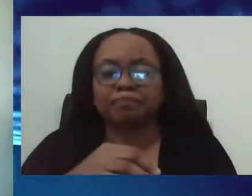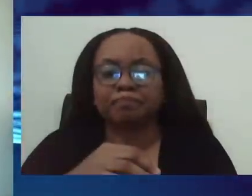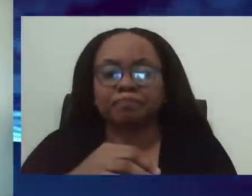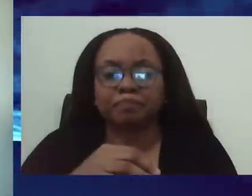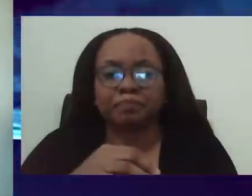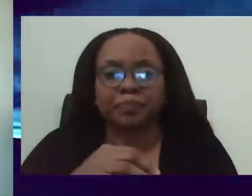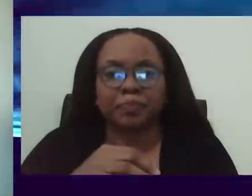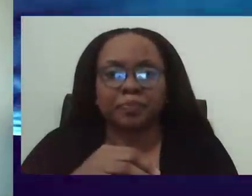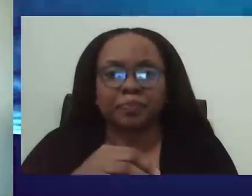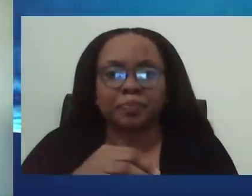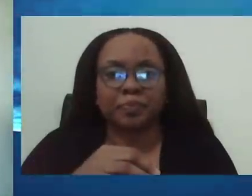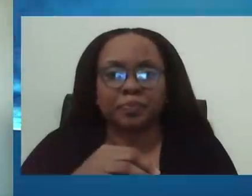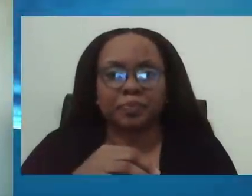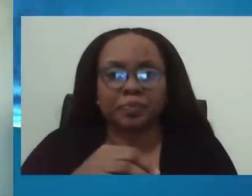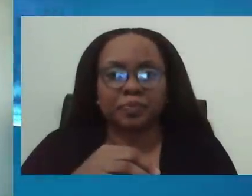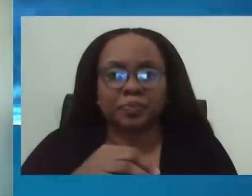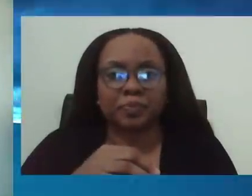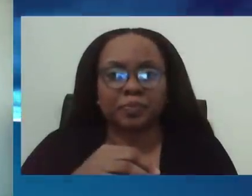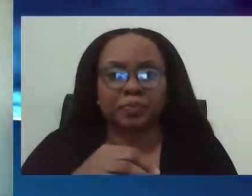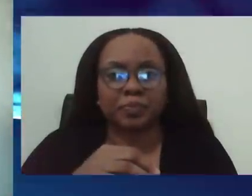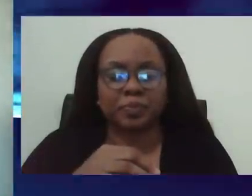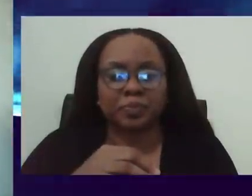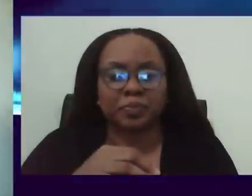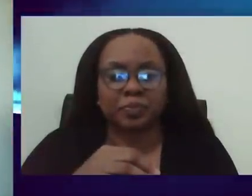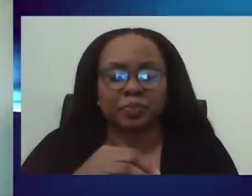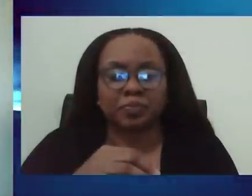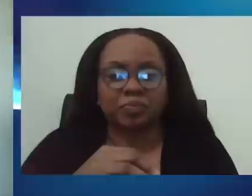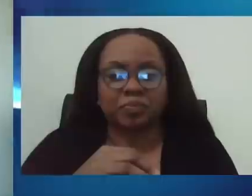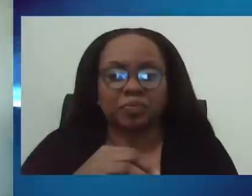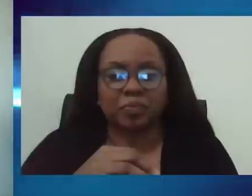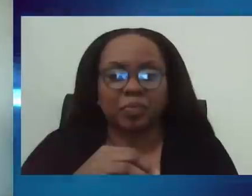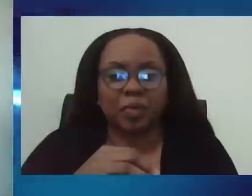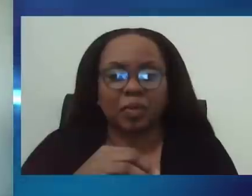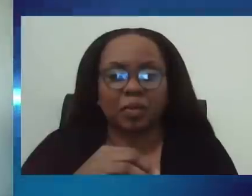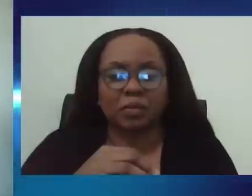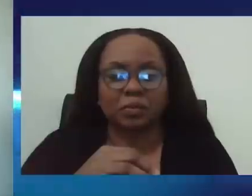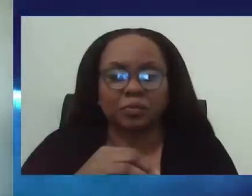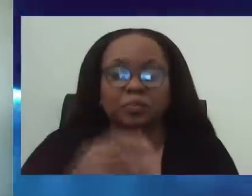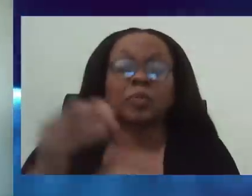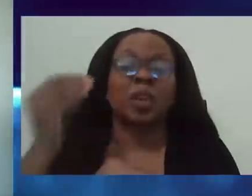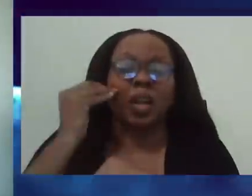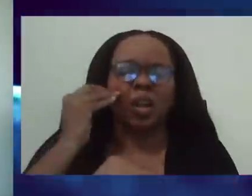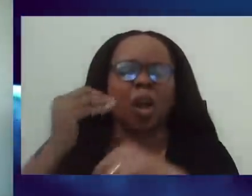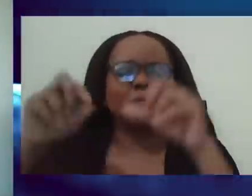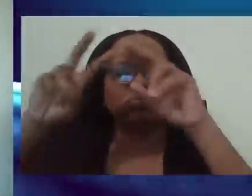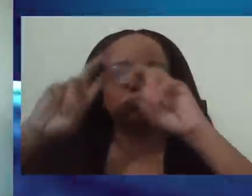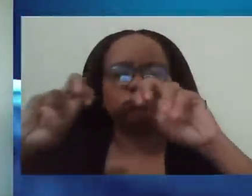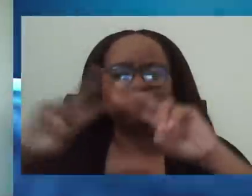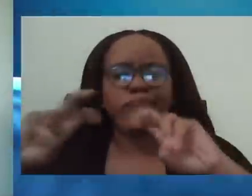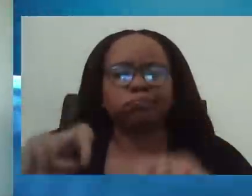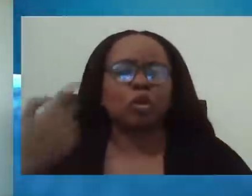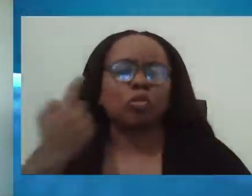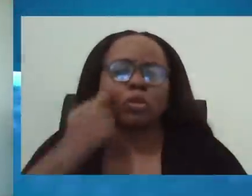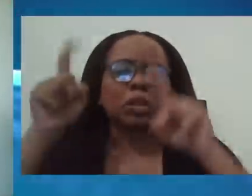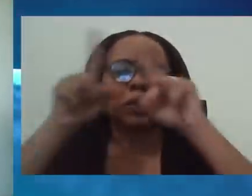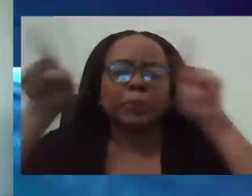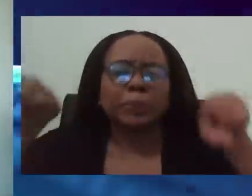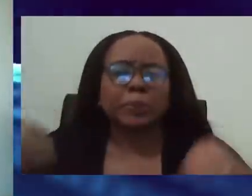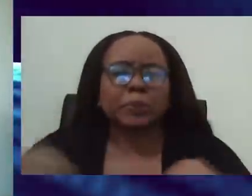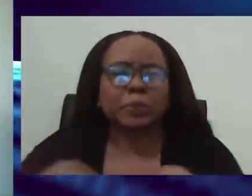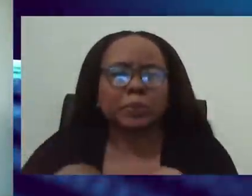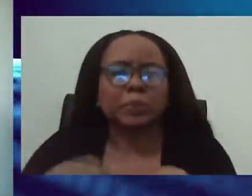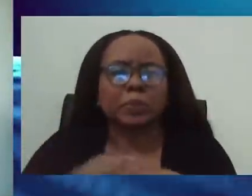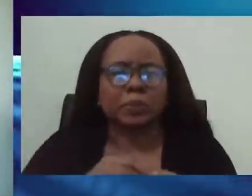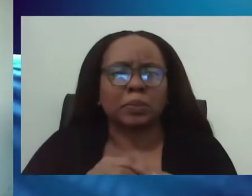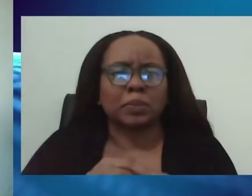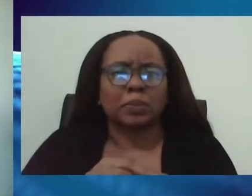I, know that modeling is, is, is, rather, uh, somewhat a complex science. But in, in, in Lehmann, Lehmann's terms, could you break down